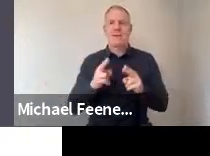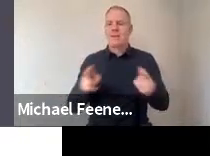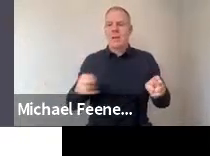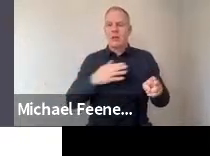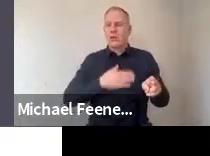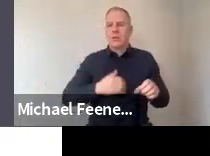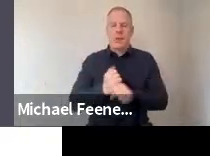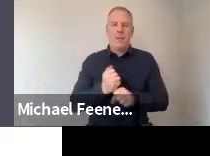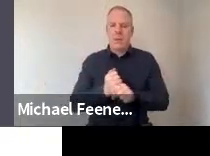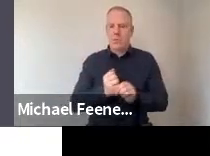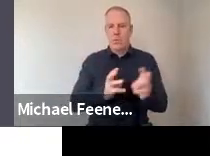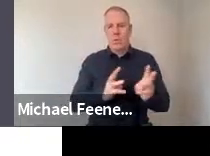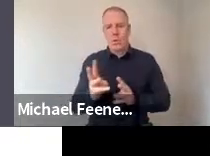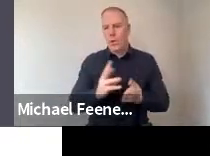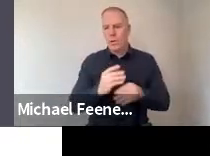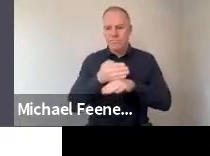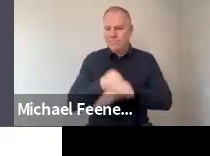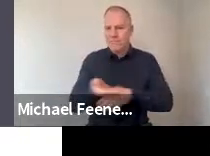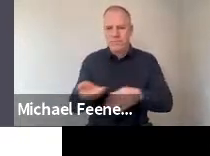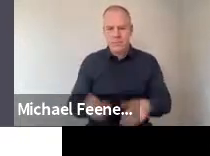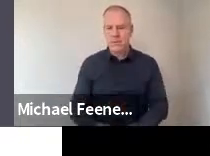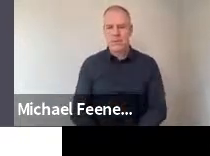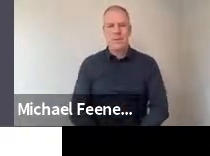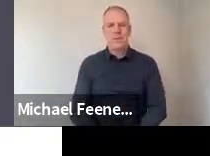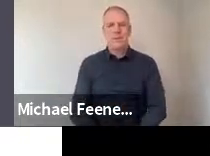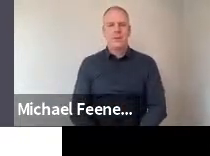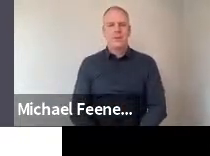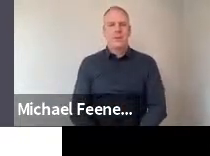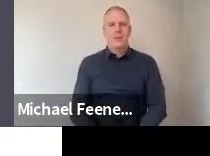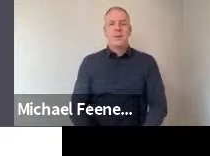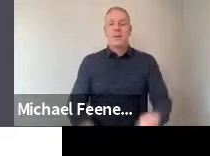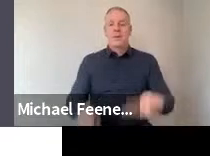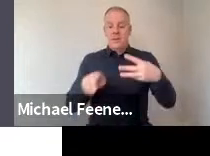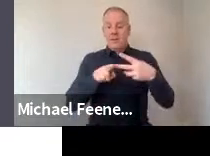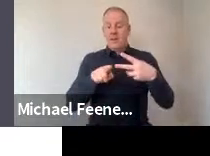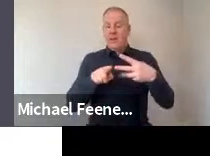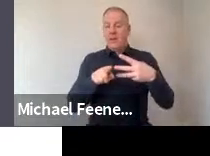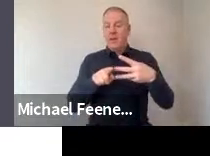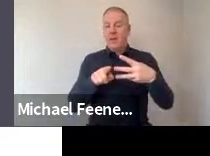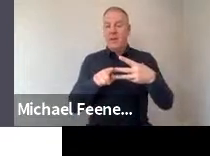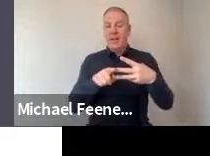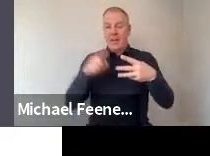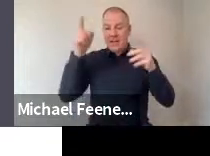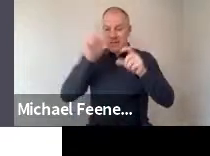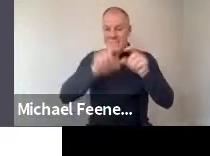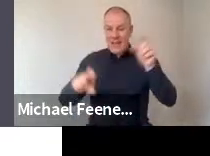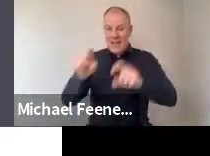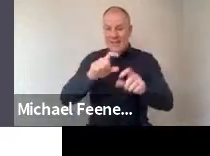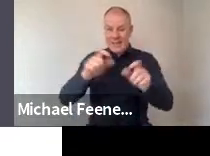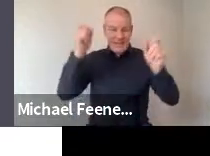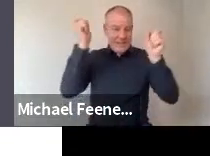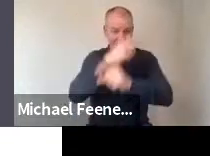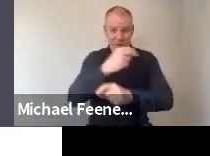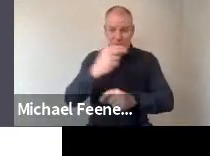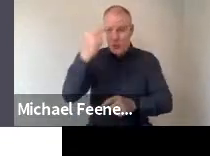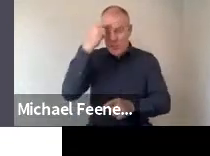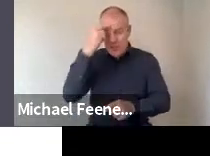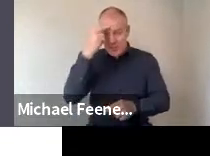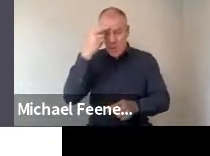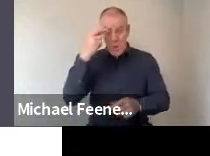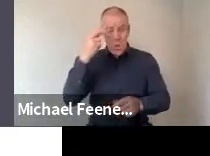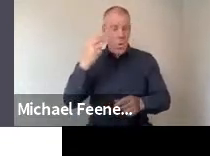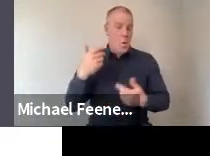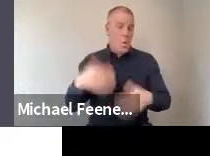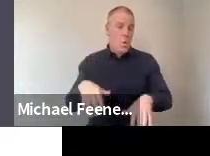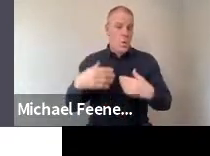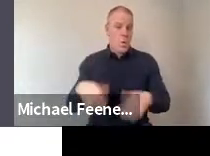a matter of hard work and that kind of thing. Science is too difficult to understand. This got